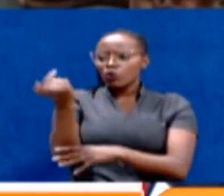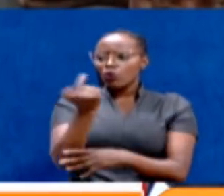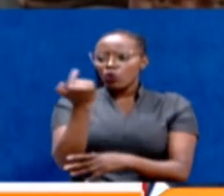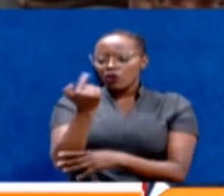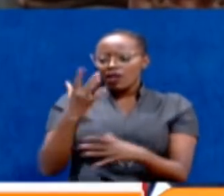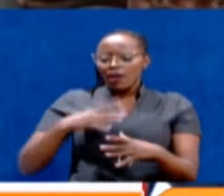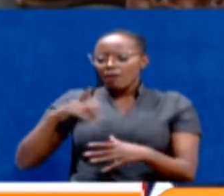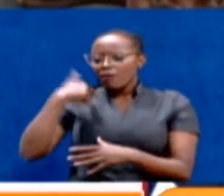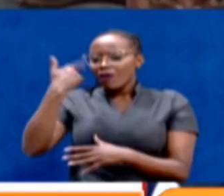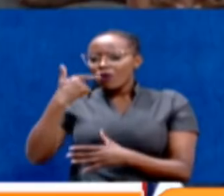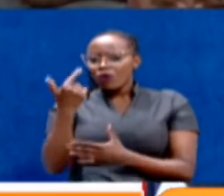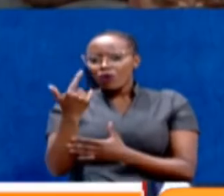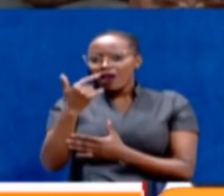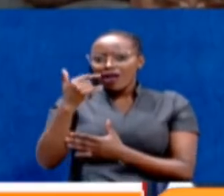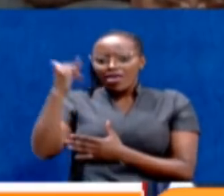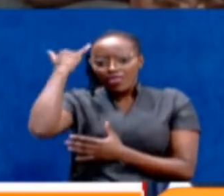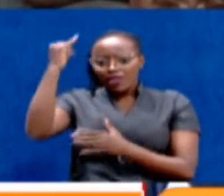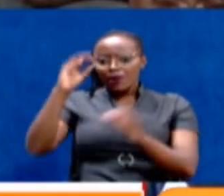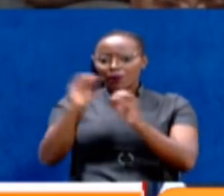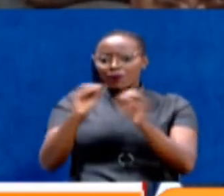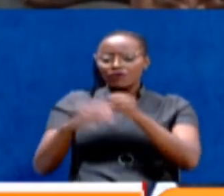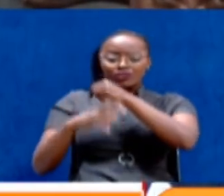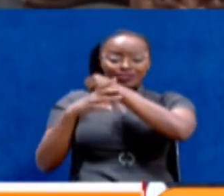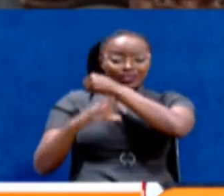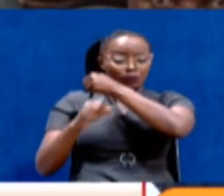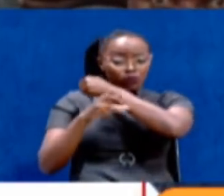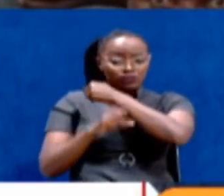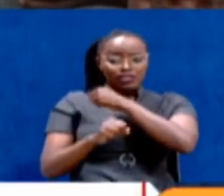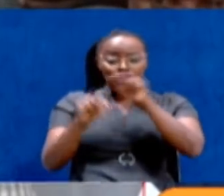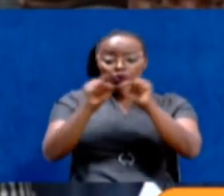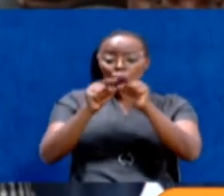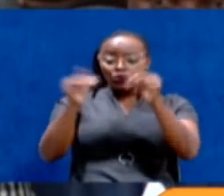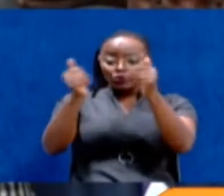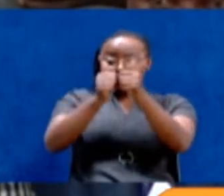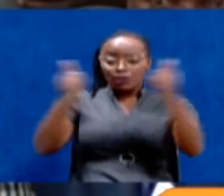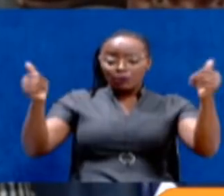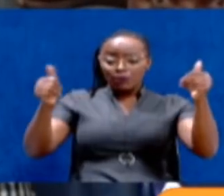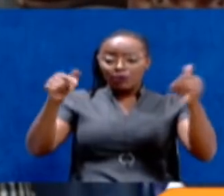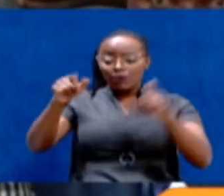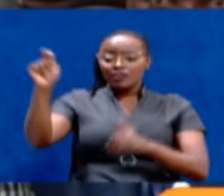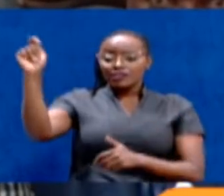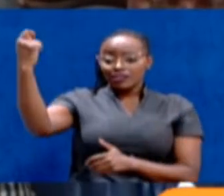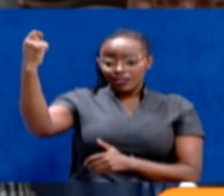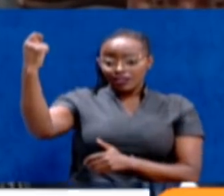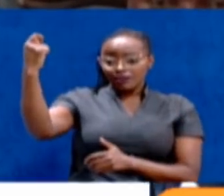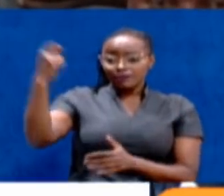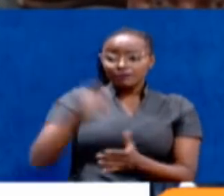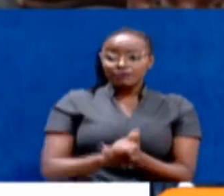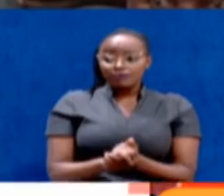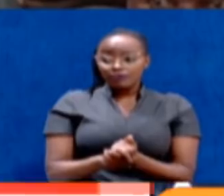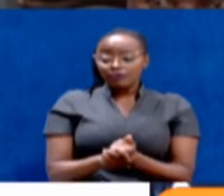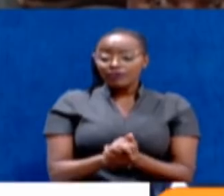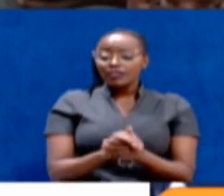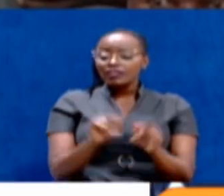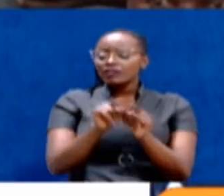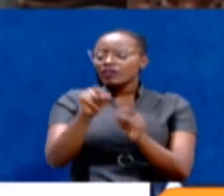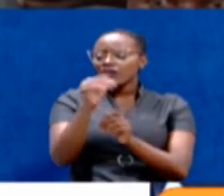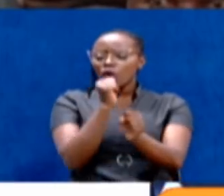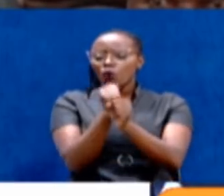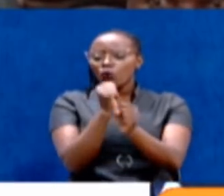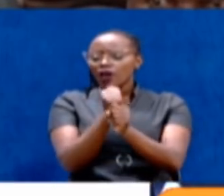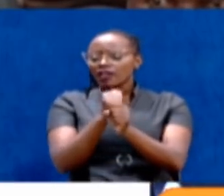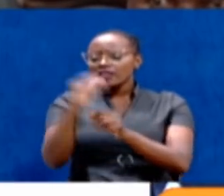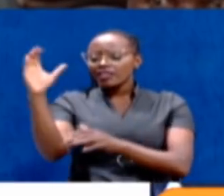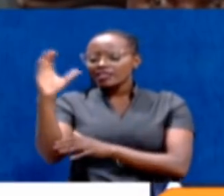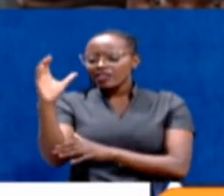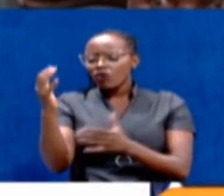bureaucrats to sabotage and divide this country. They are in the civil service,